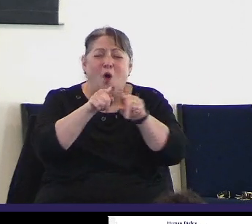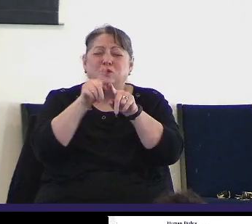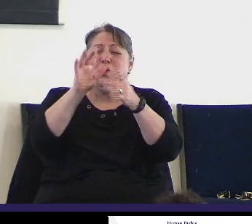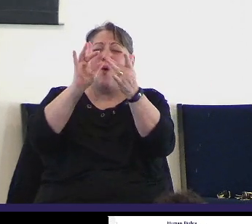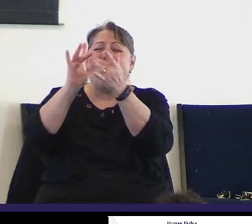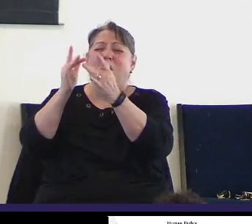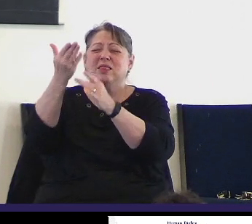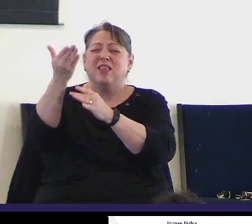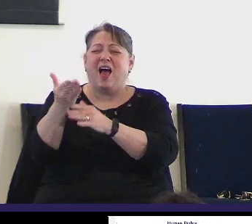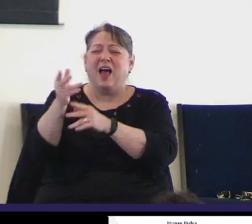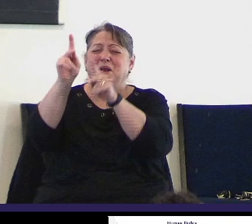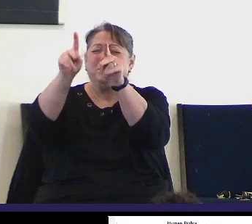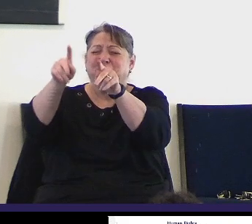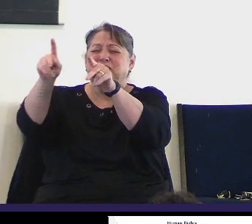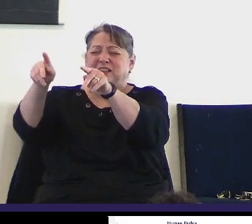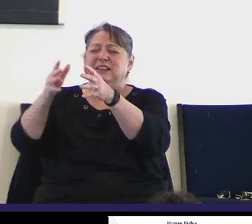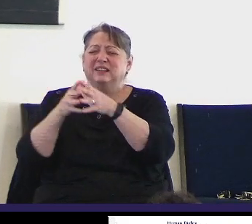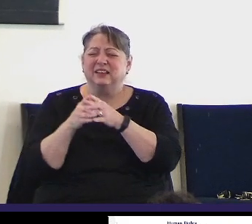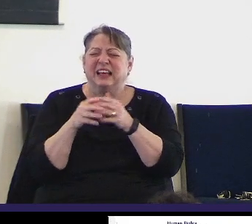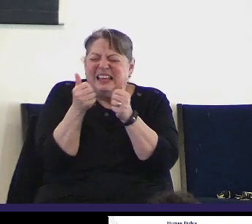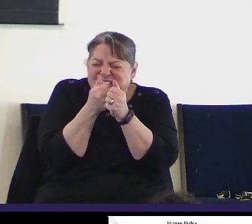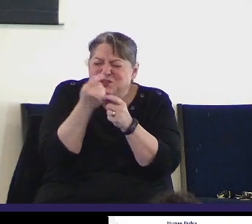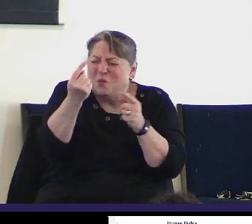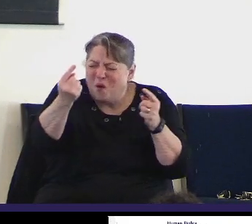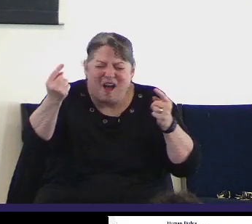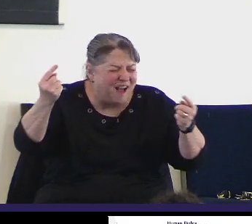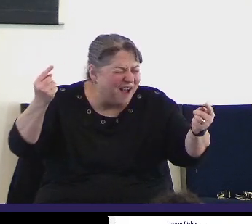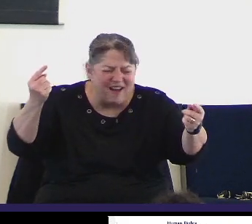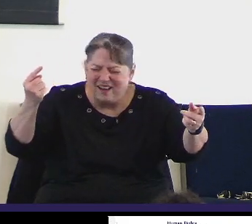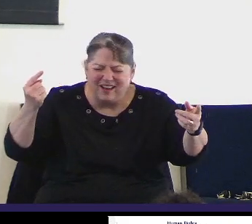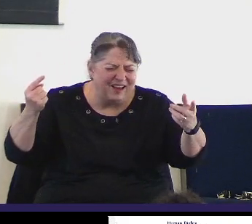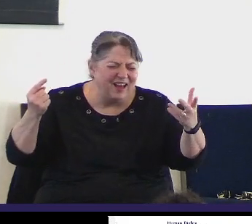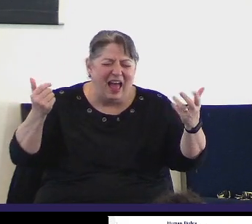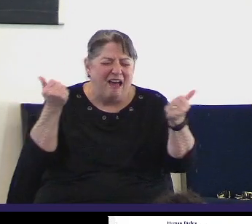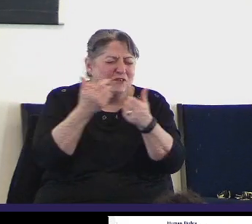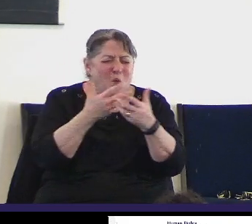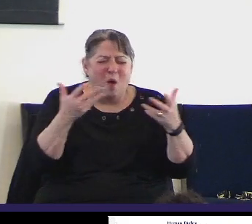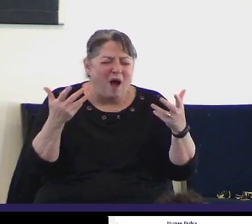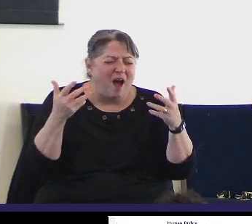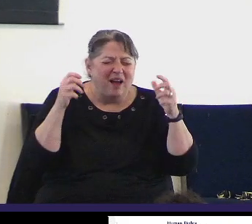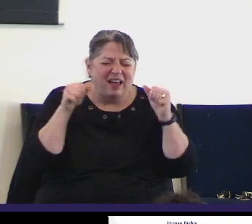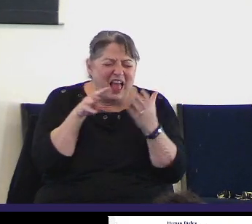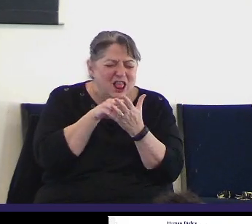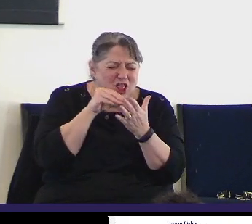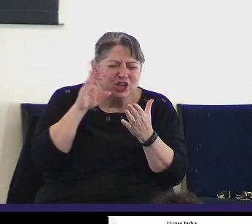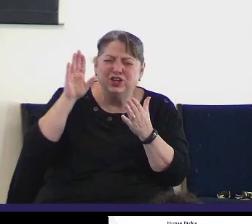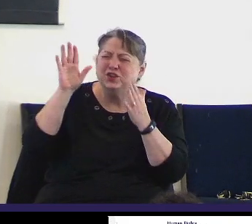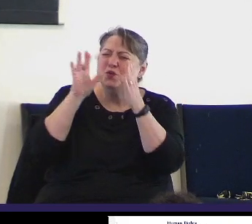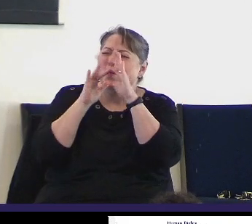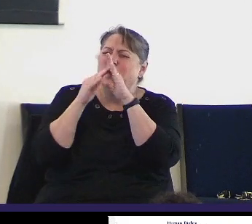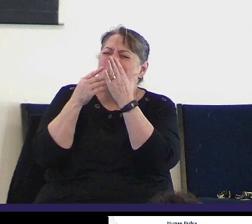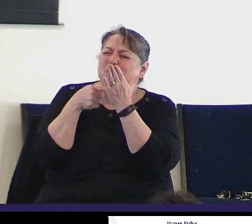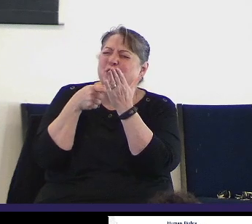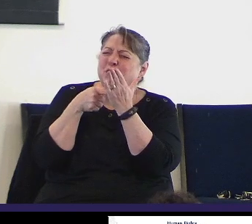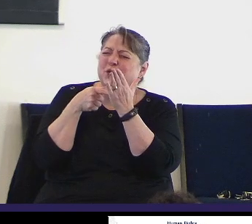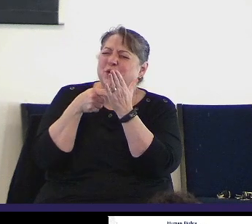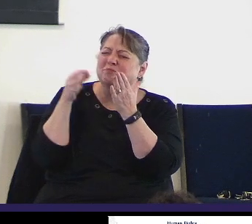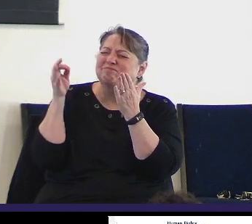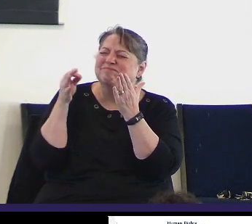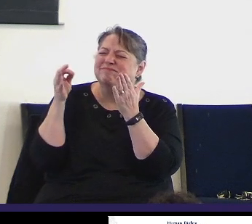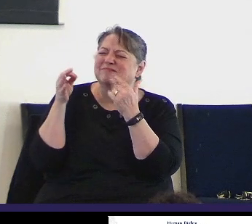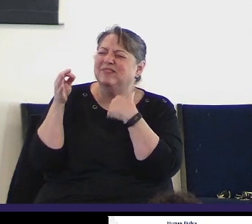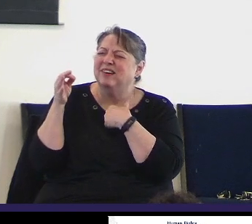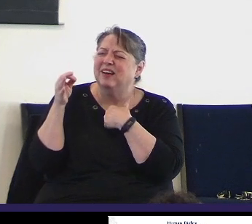pray for every heart. I pray for everyone who is hearing Your Word, Father, in the name of Jesus. Would You prepare us? Would You